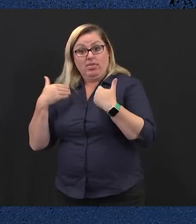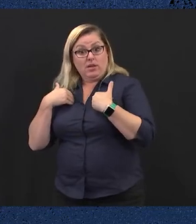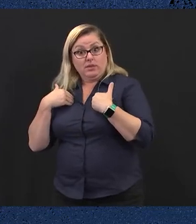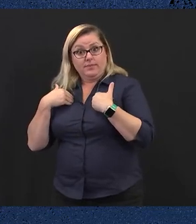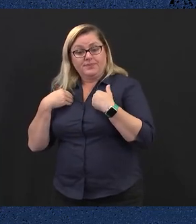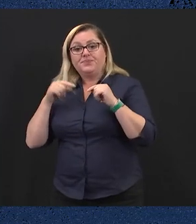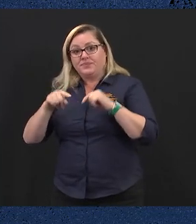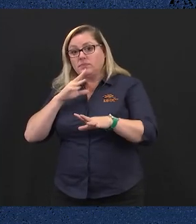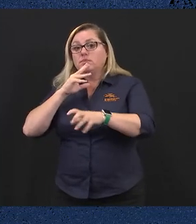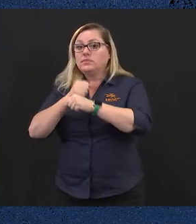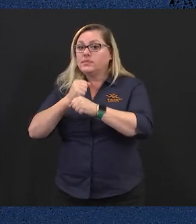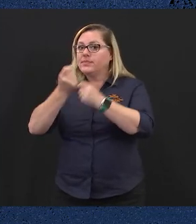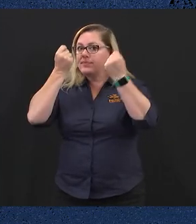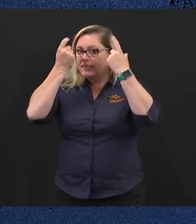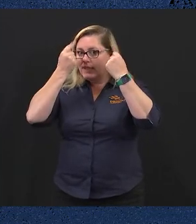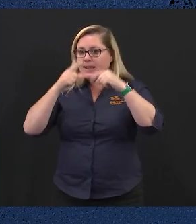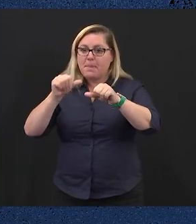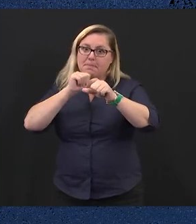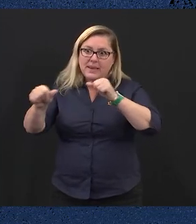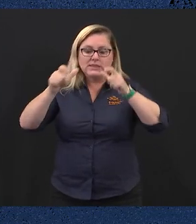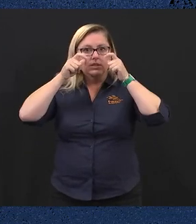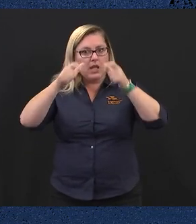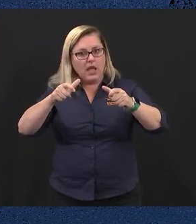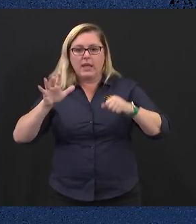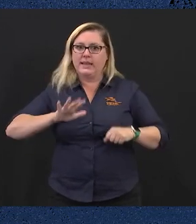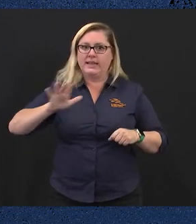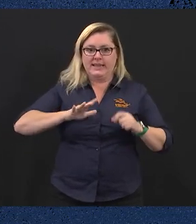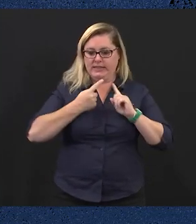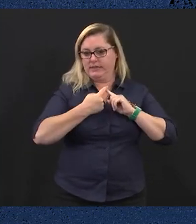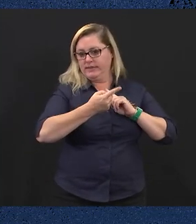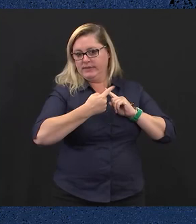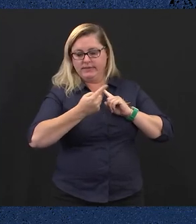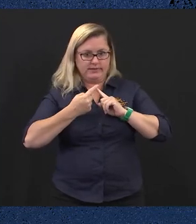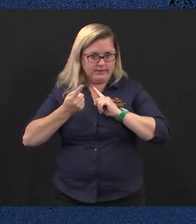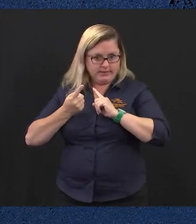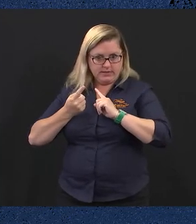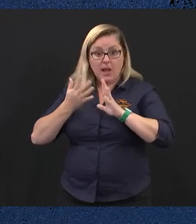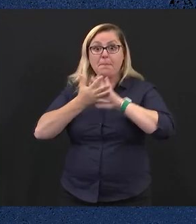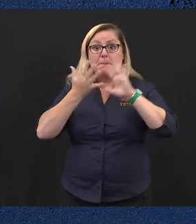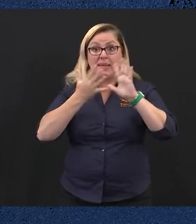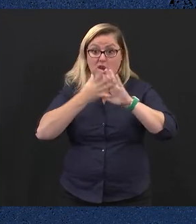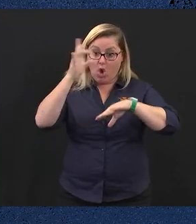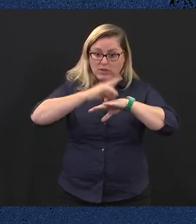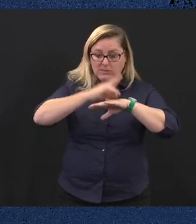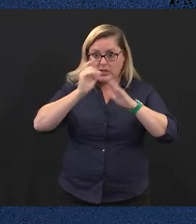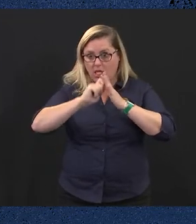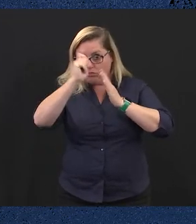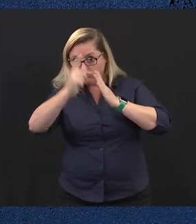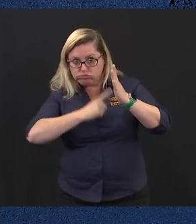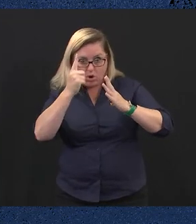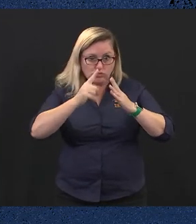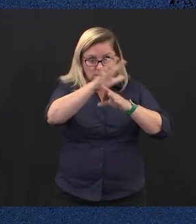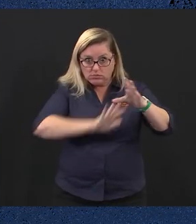getting the very best care close to home. The Government will fund a number of large-scale hospital projects across